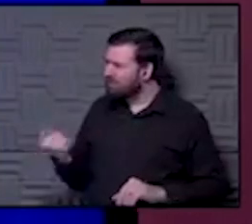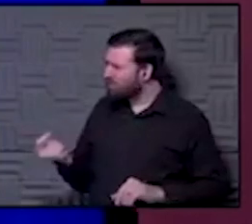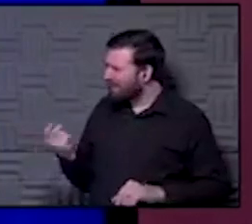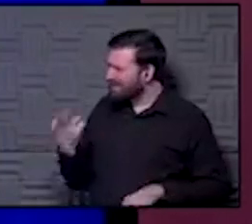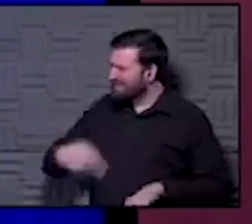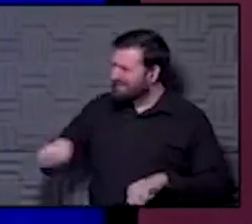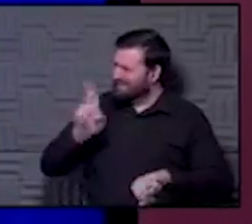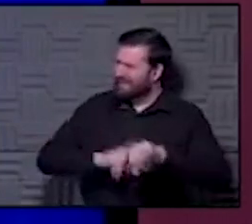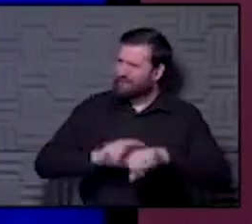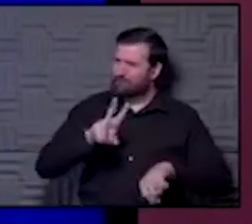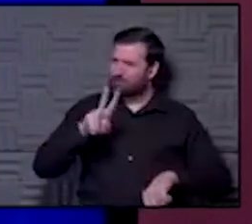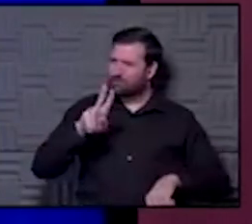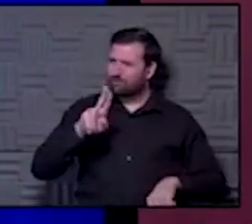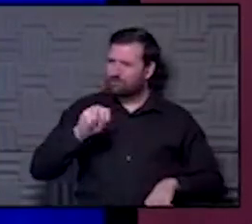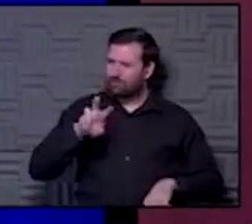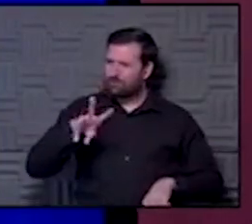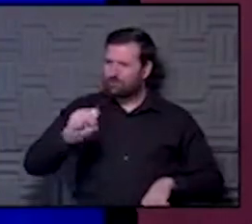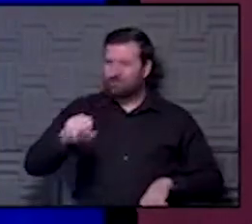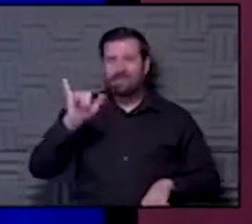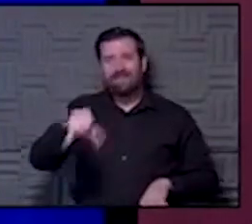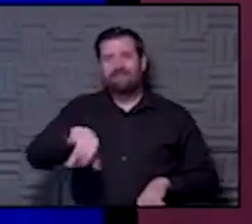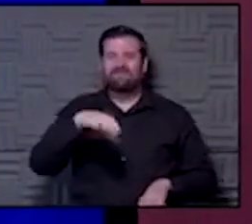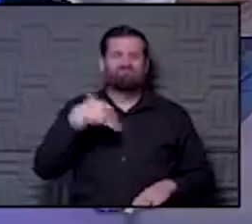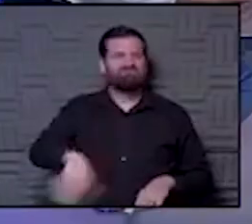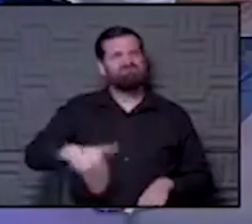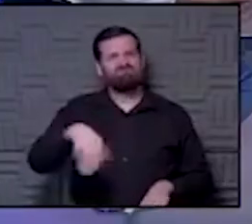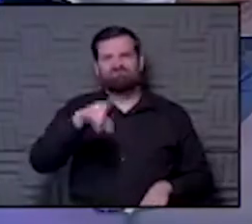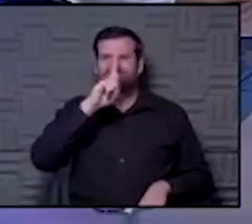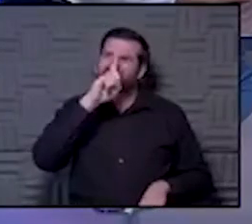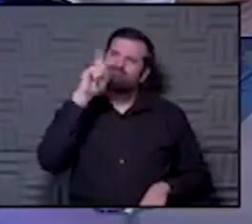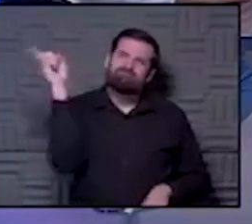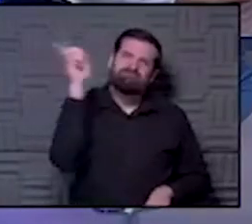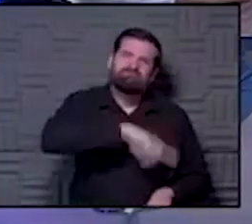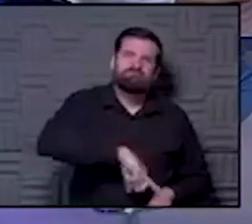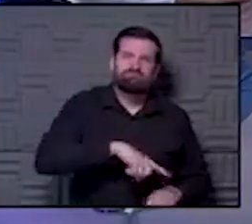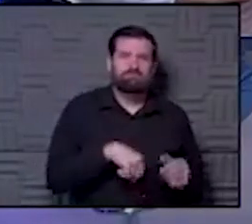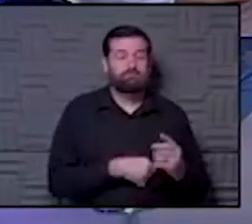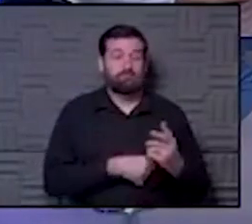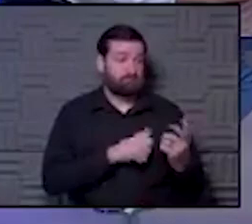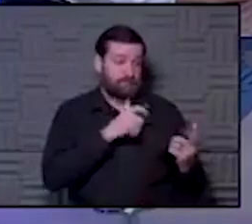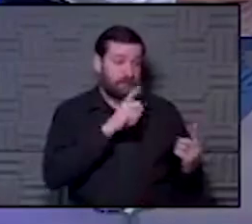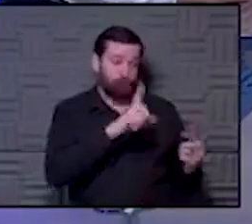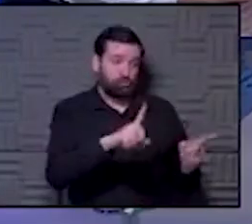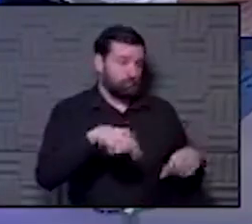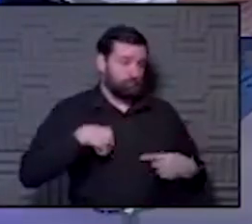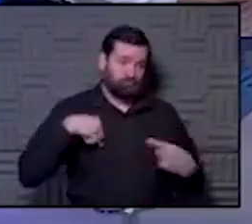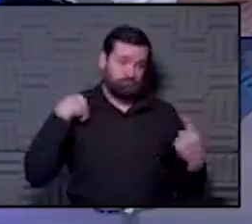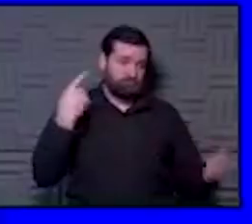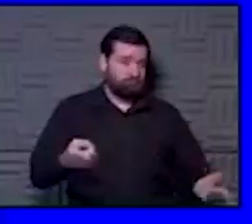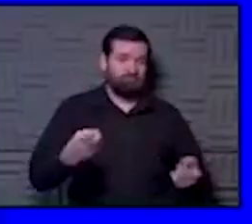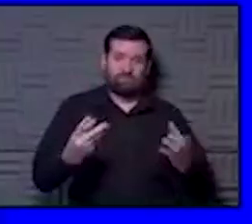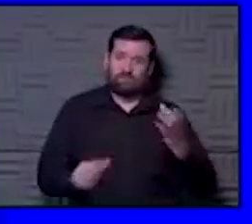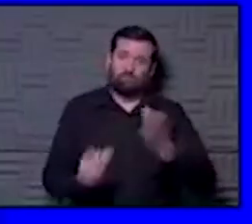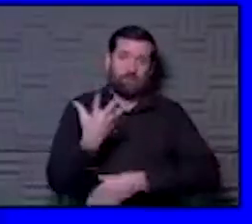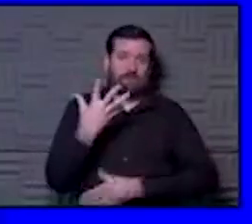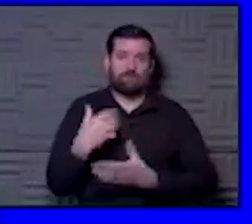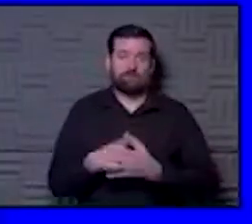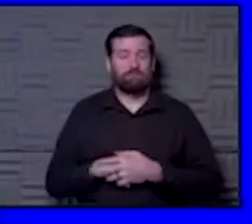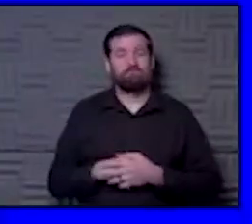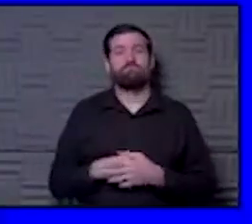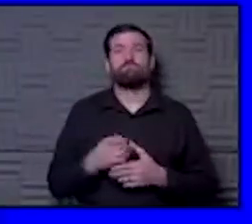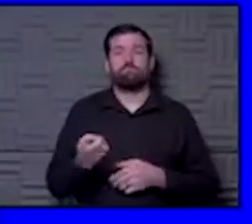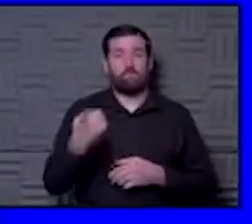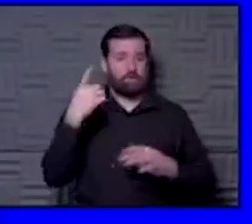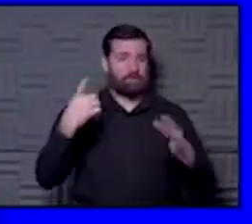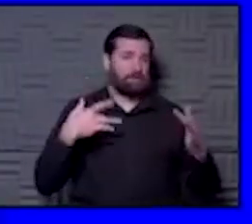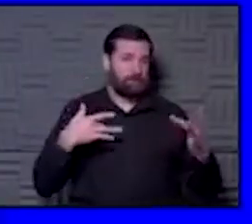news did she listen to? Because that is utterly untrue. Yeah, that has been untrue since pretty early in the spring, I believe. That was one of the